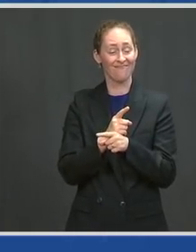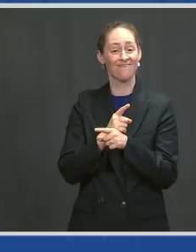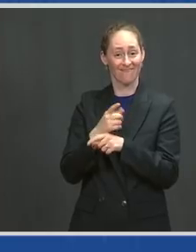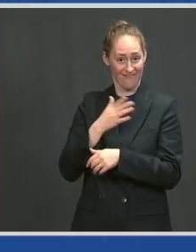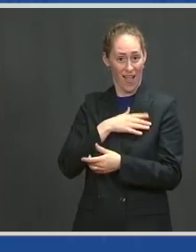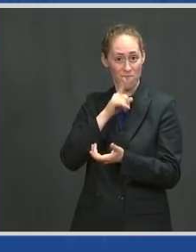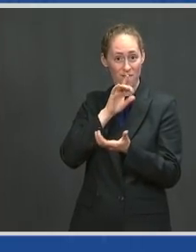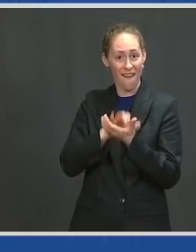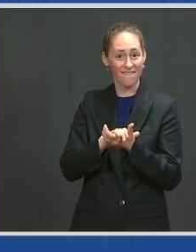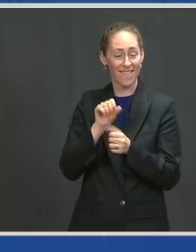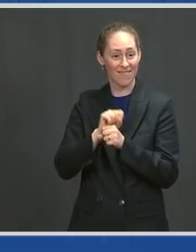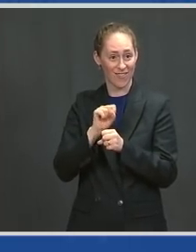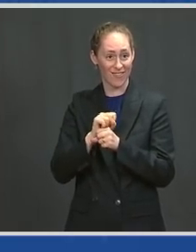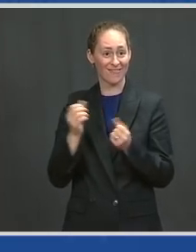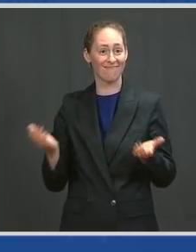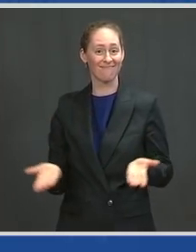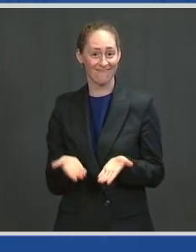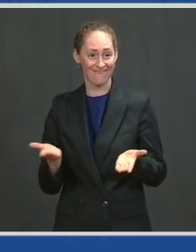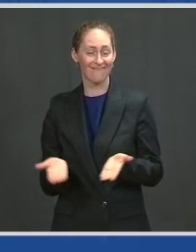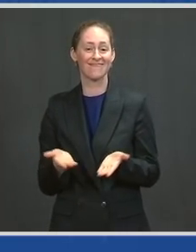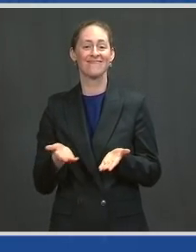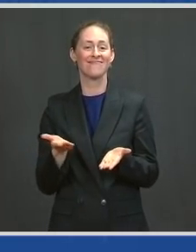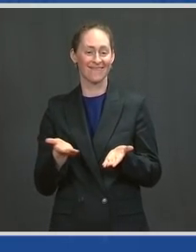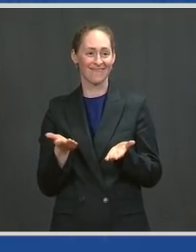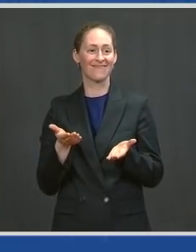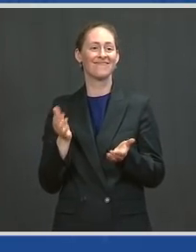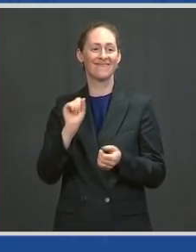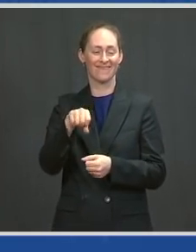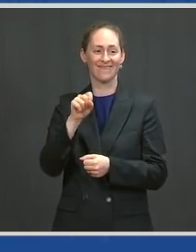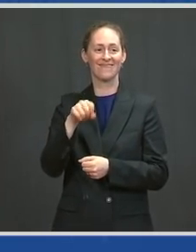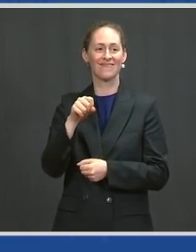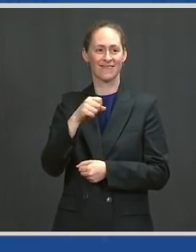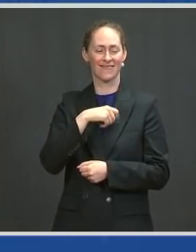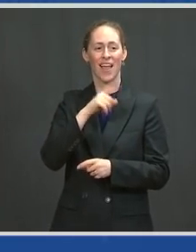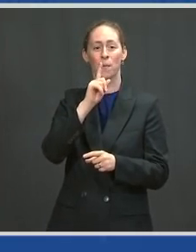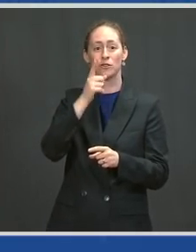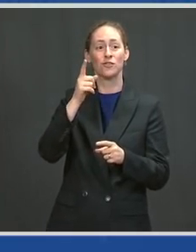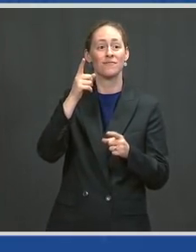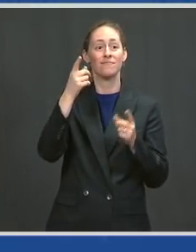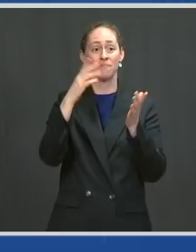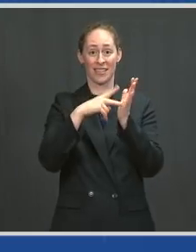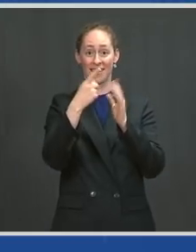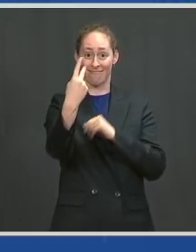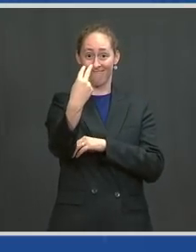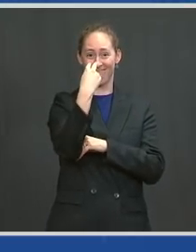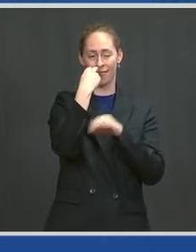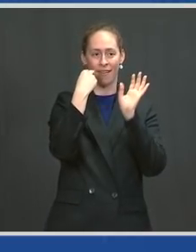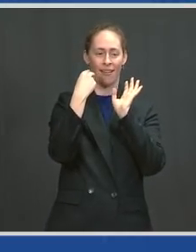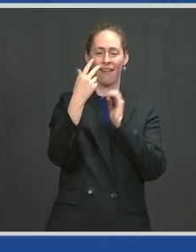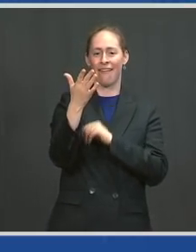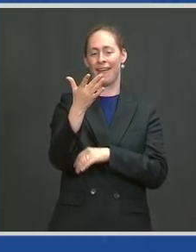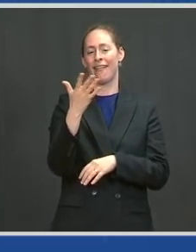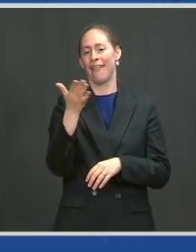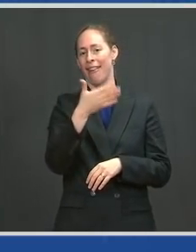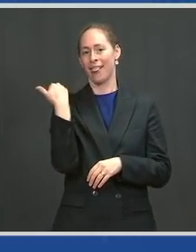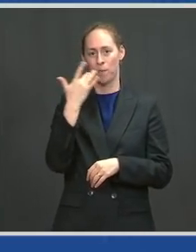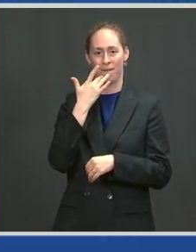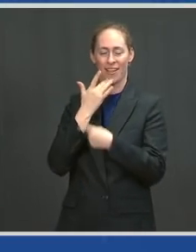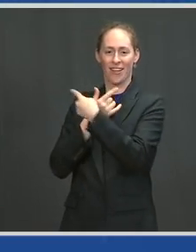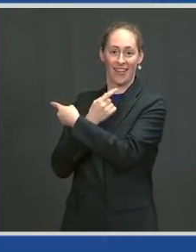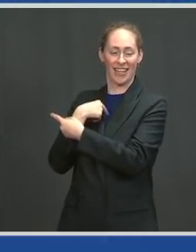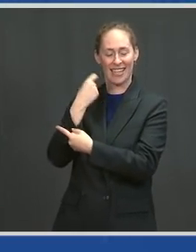No wonder she doesn't pay attention to me when I'm around the governor. But all kidding aside, I'm very proud of the fact that Jill has,